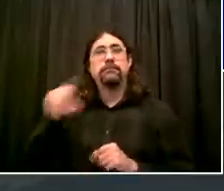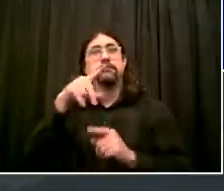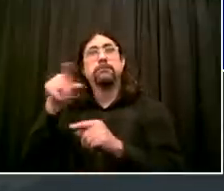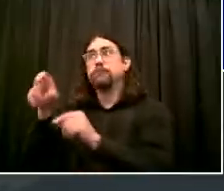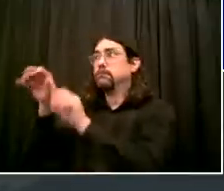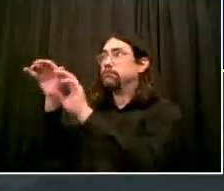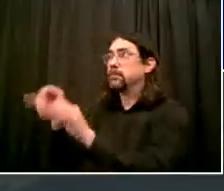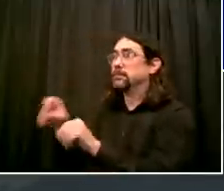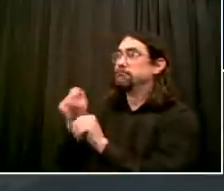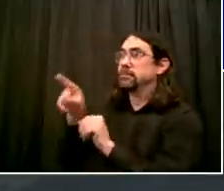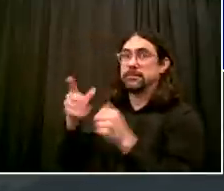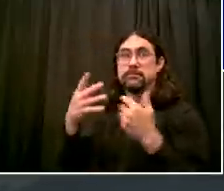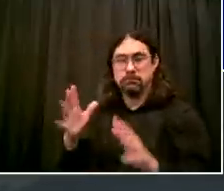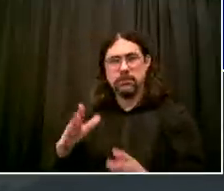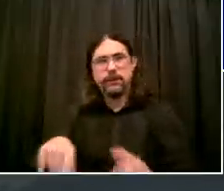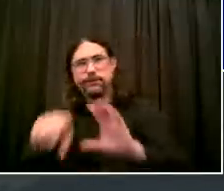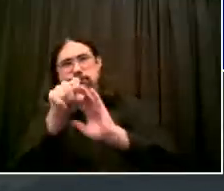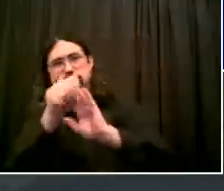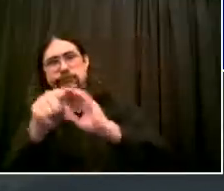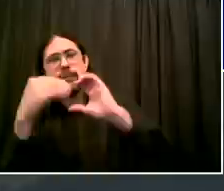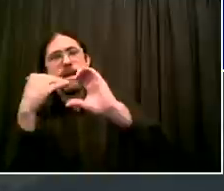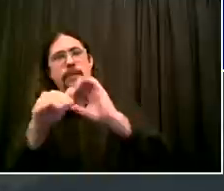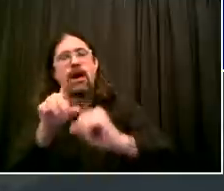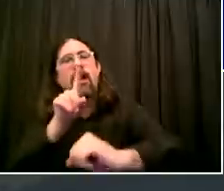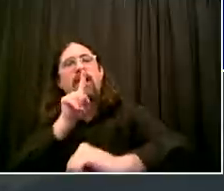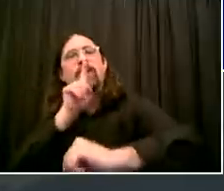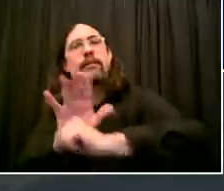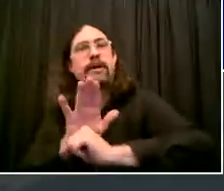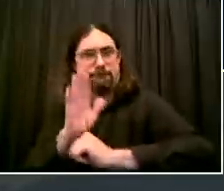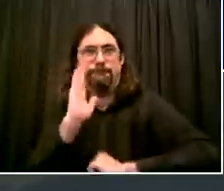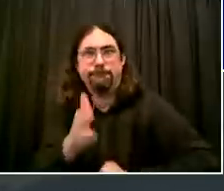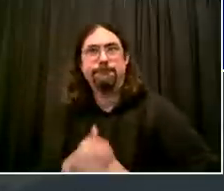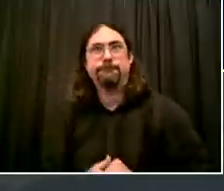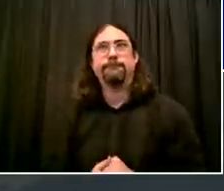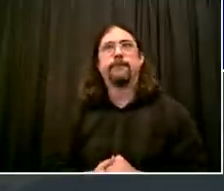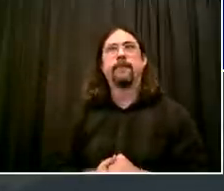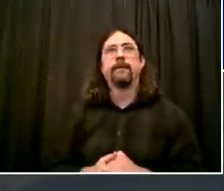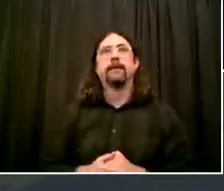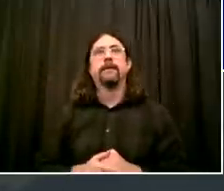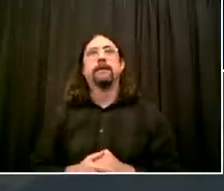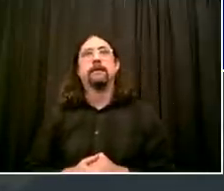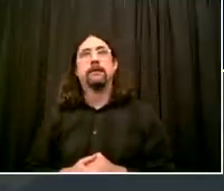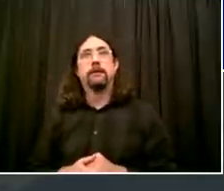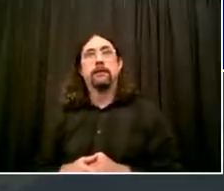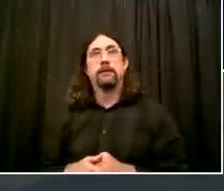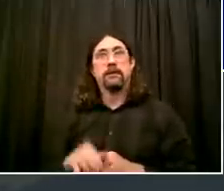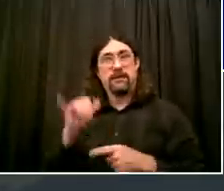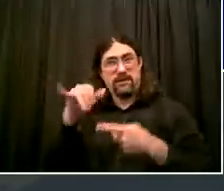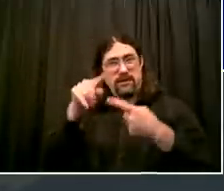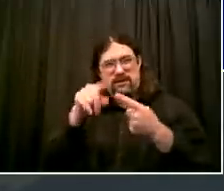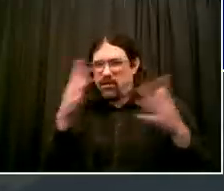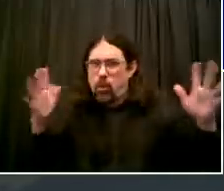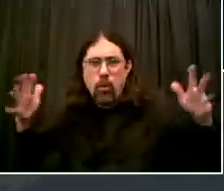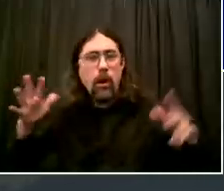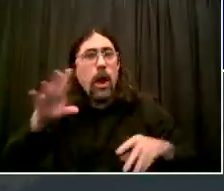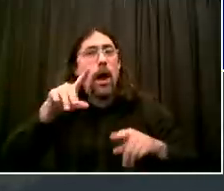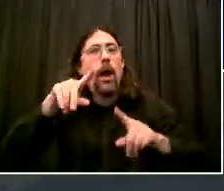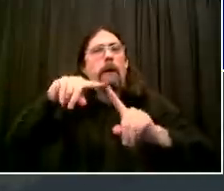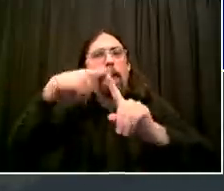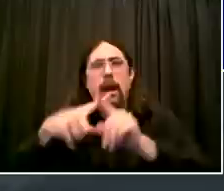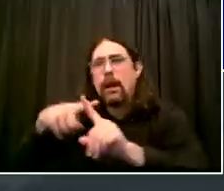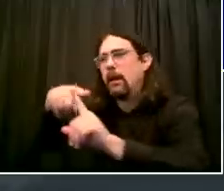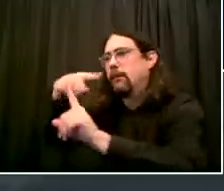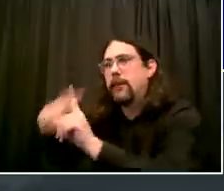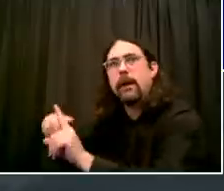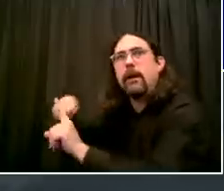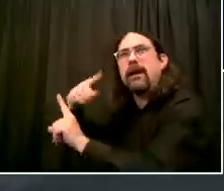actually a big deal for restaurants. One application through the city of New York will cover your needs with the state liquor authority as well. And I want to thank